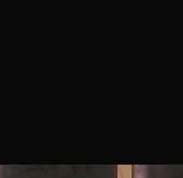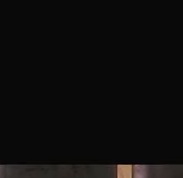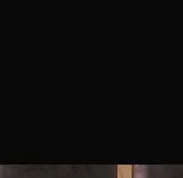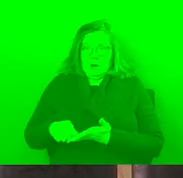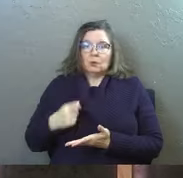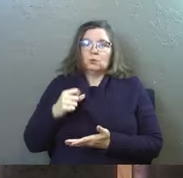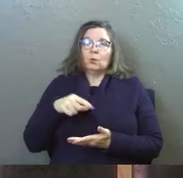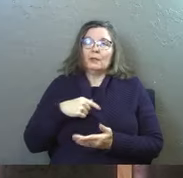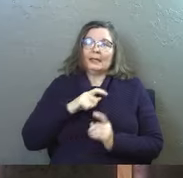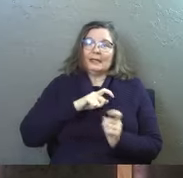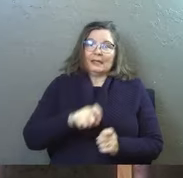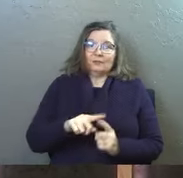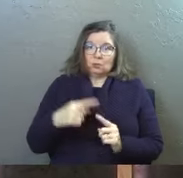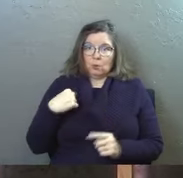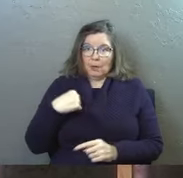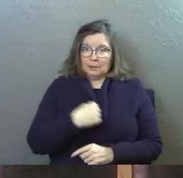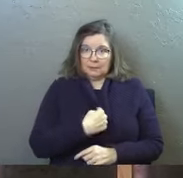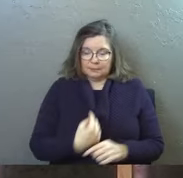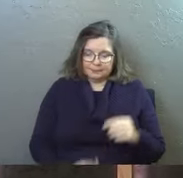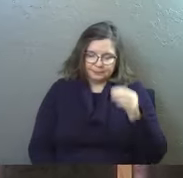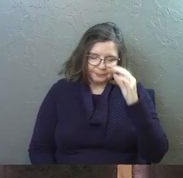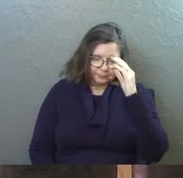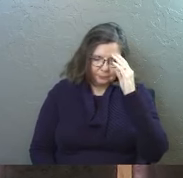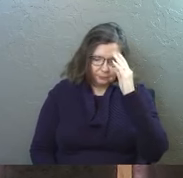writing this and so he gives it to us.